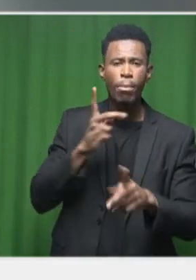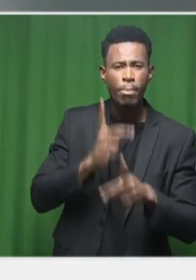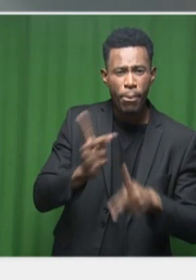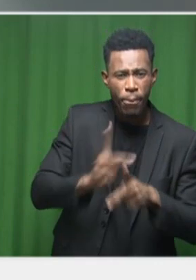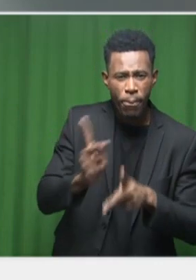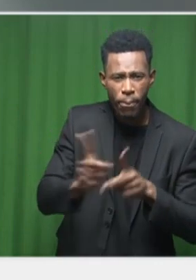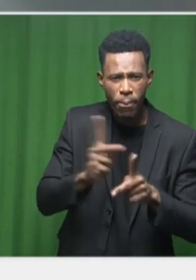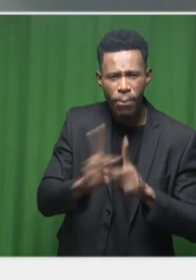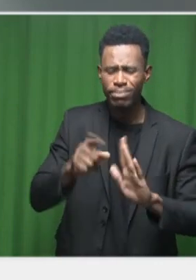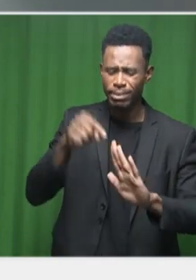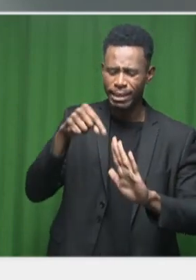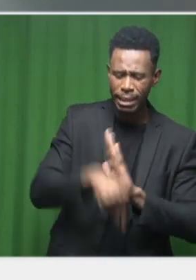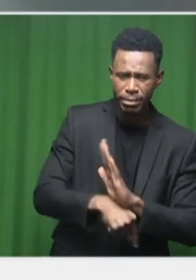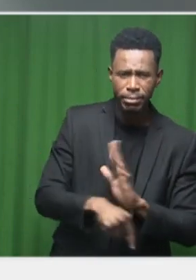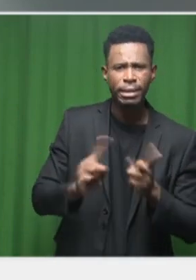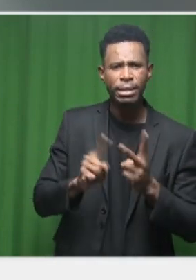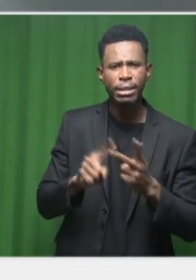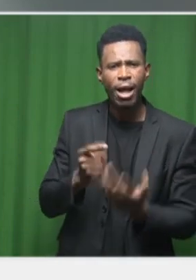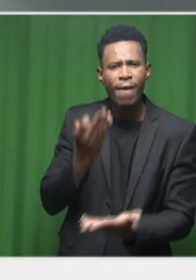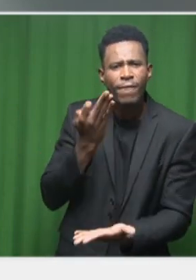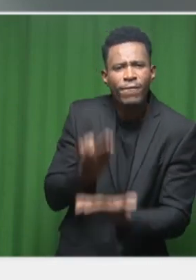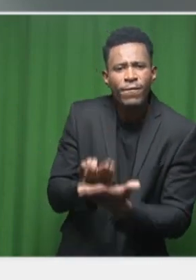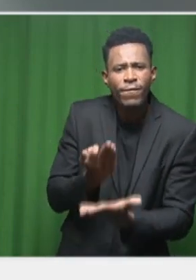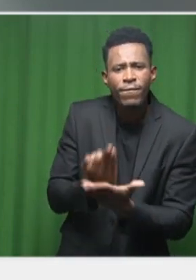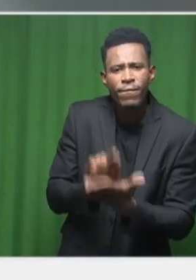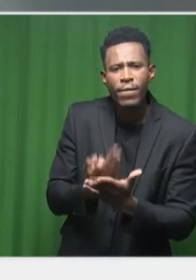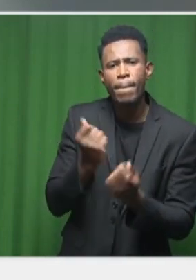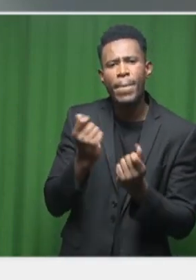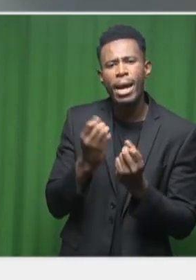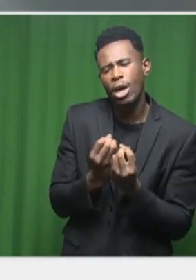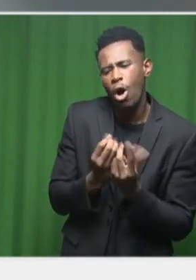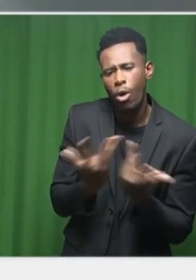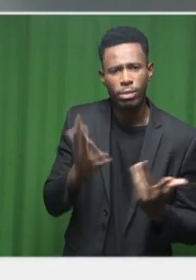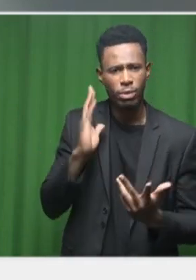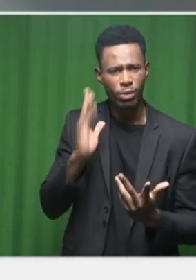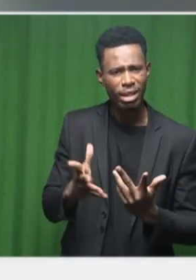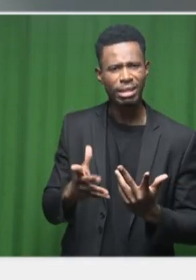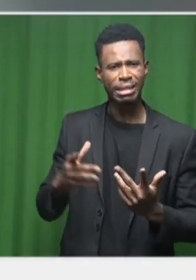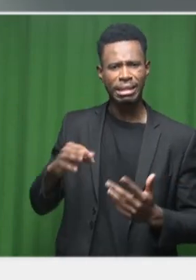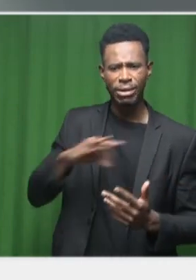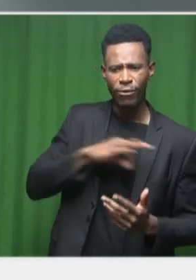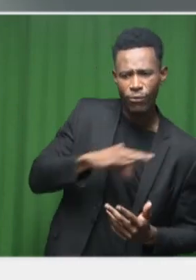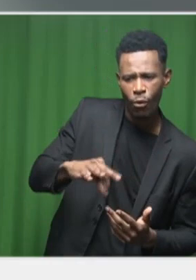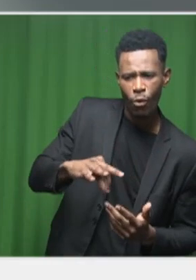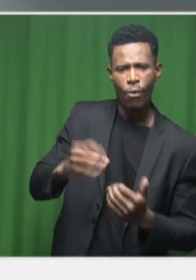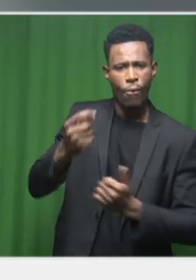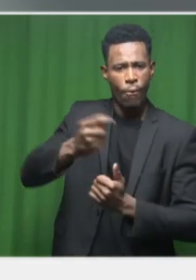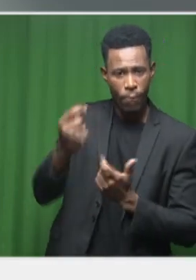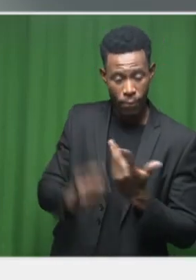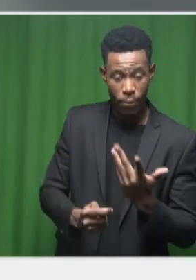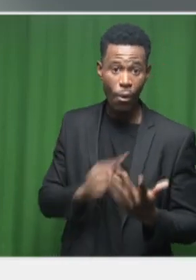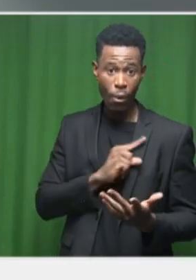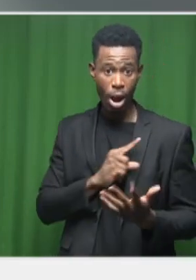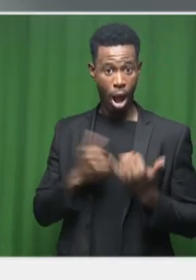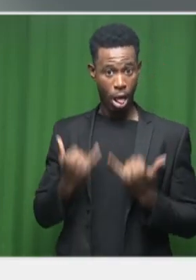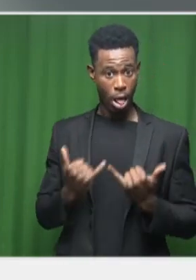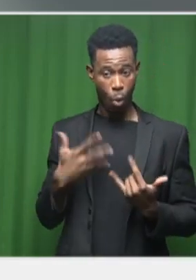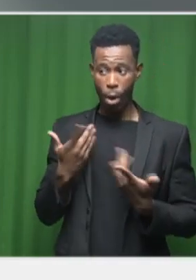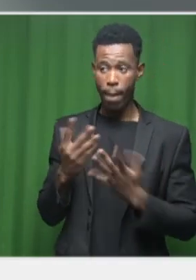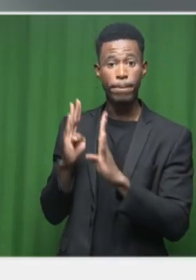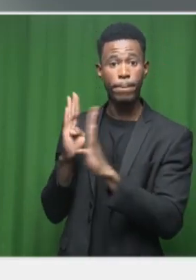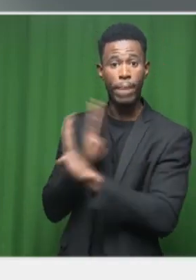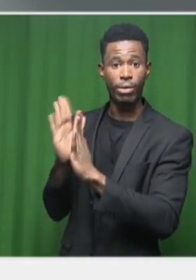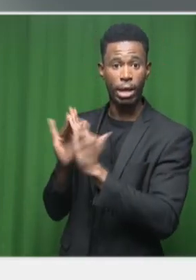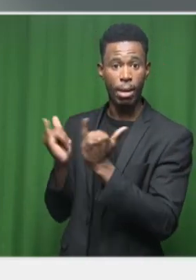studies and structuring, especially if you want to start involving the private sector. Having said that, it's not that nothing has been